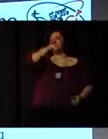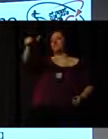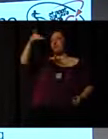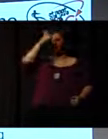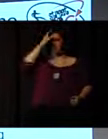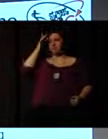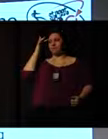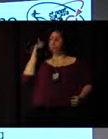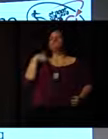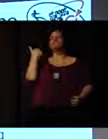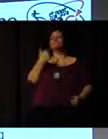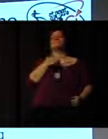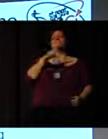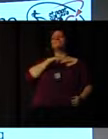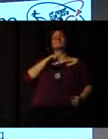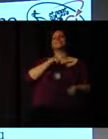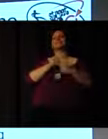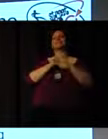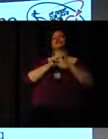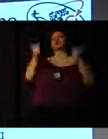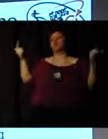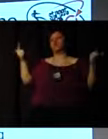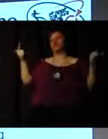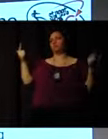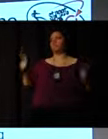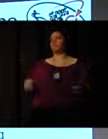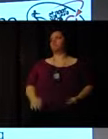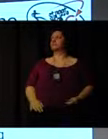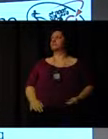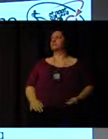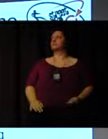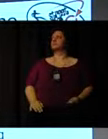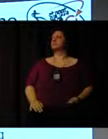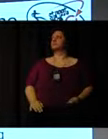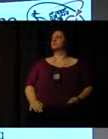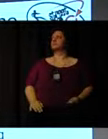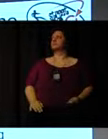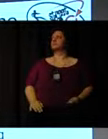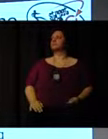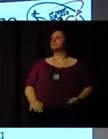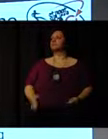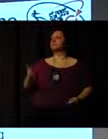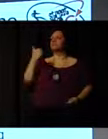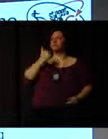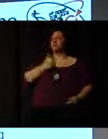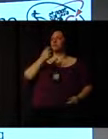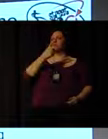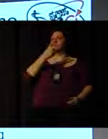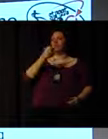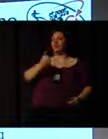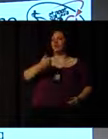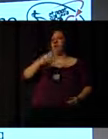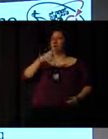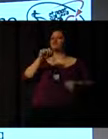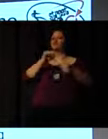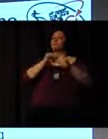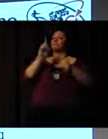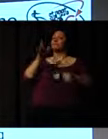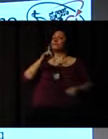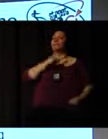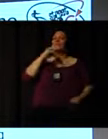Commonwealth Games in Glasgow in 2014. So we'll be doing the similar sort of things we did with London 2012 for Glasgow